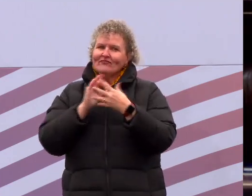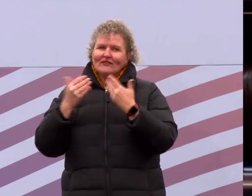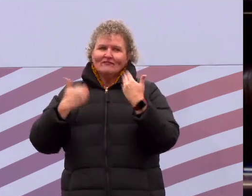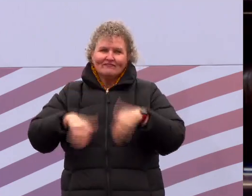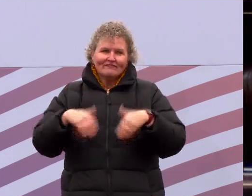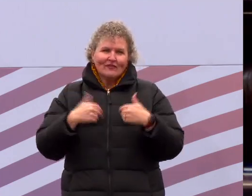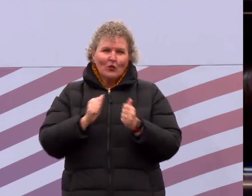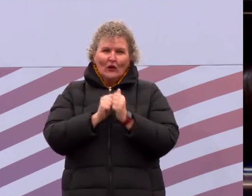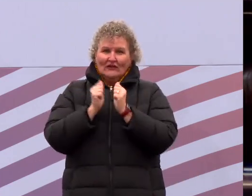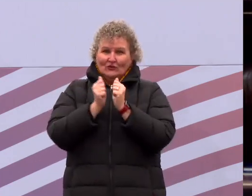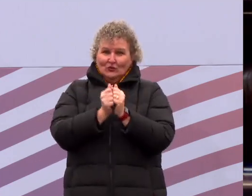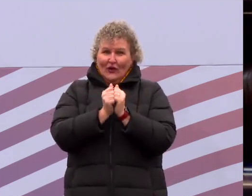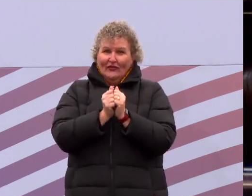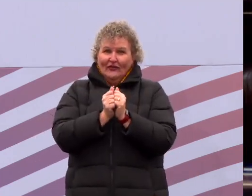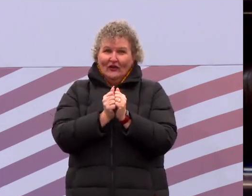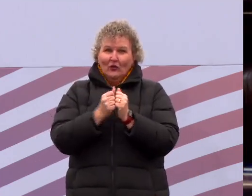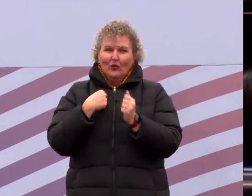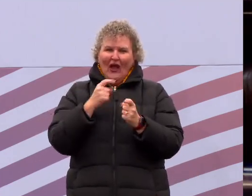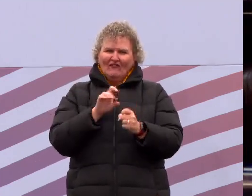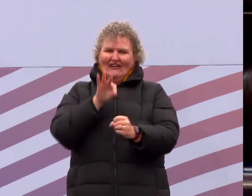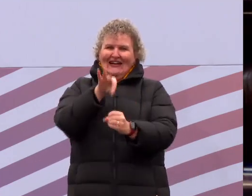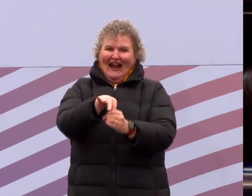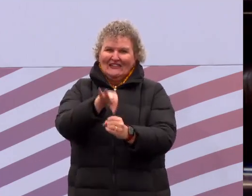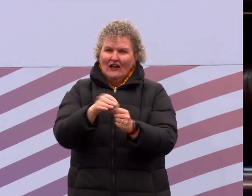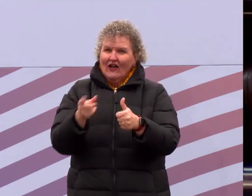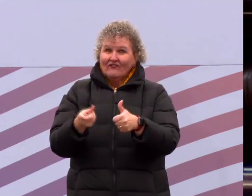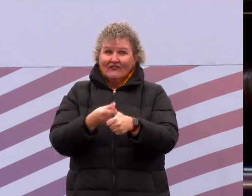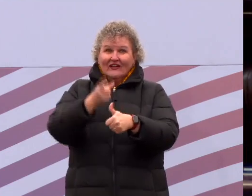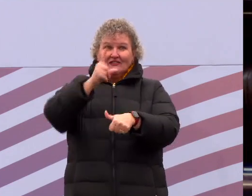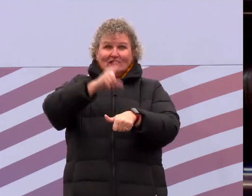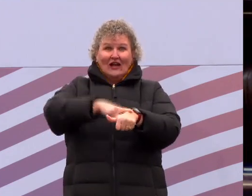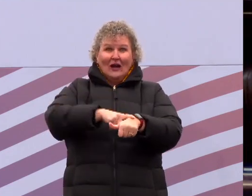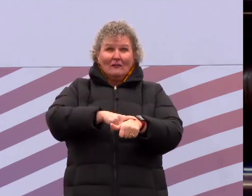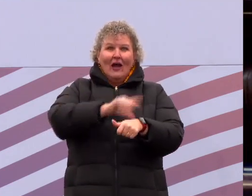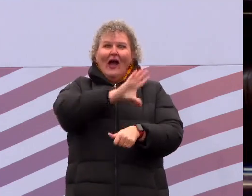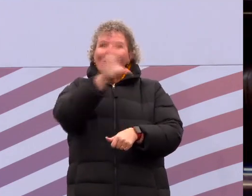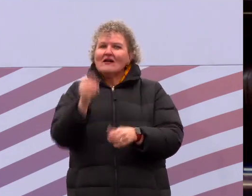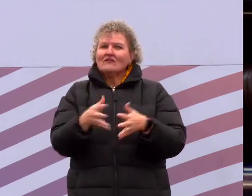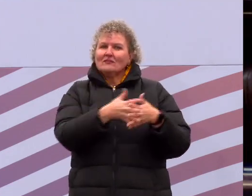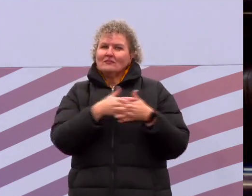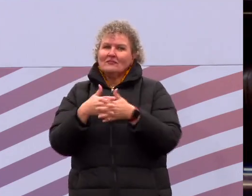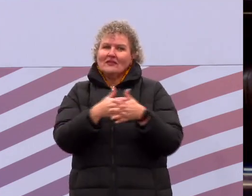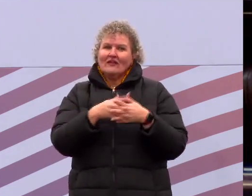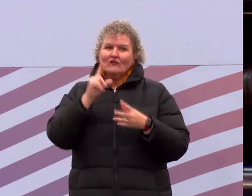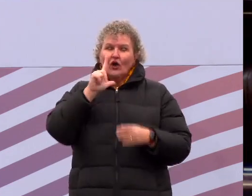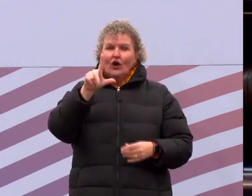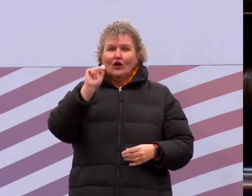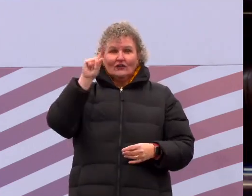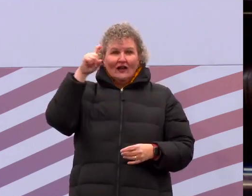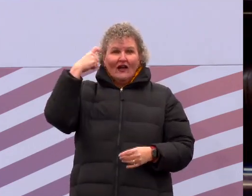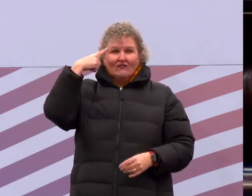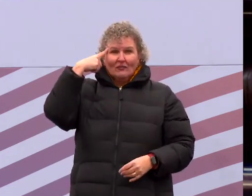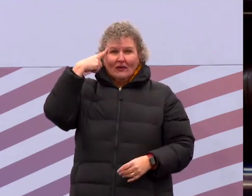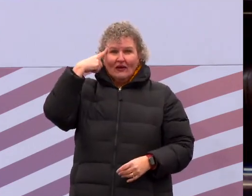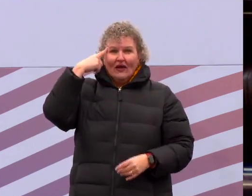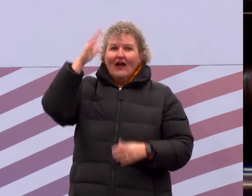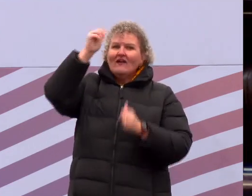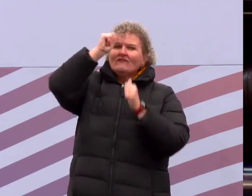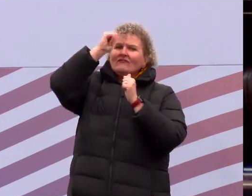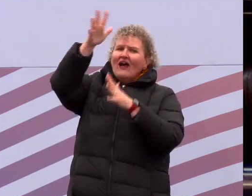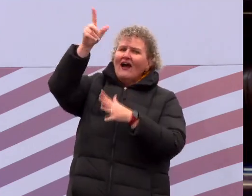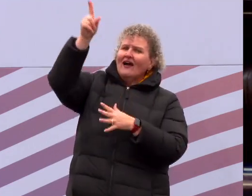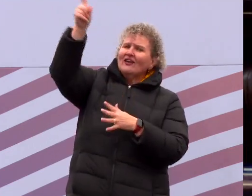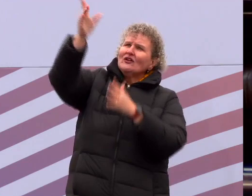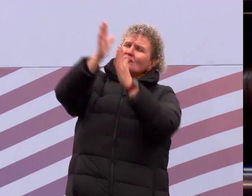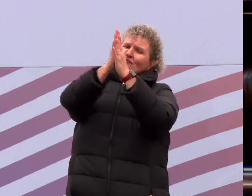for the very first time an African American as our Lieutenant Governor. We pray, Father, that our Lieutenant Governor will